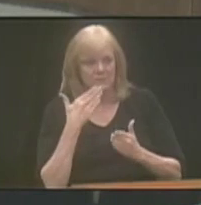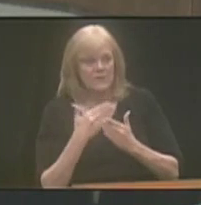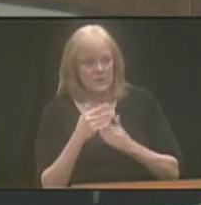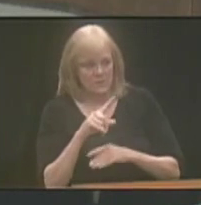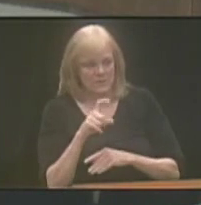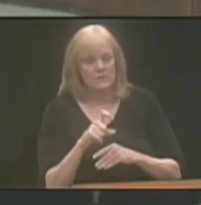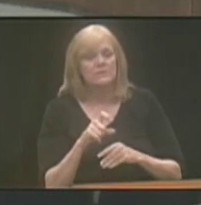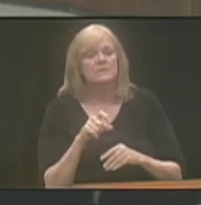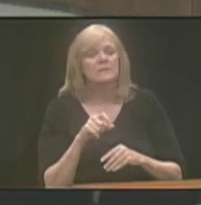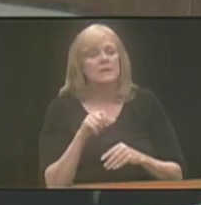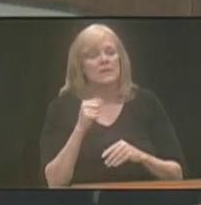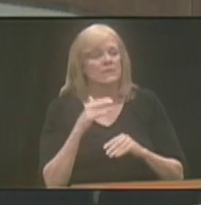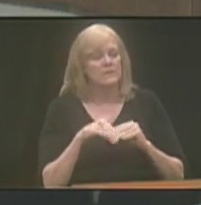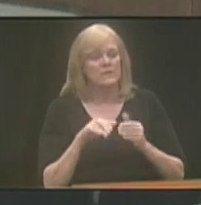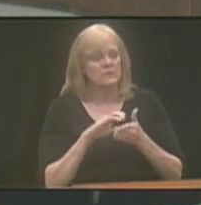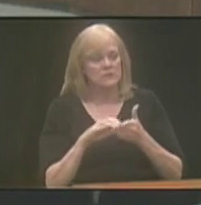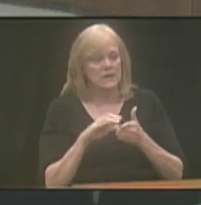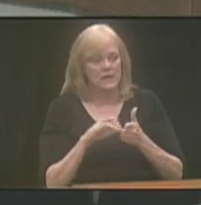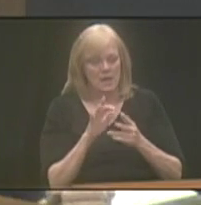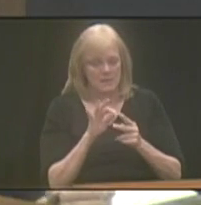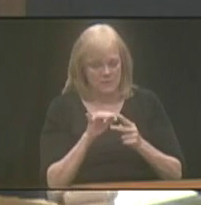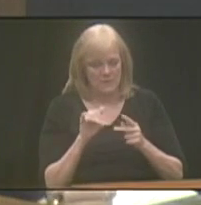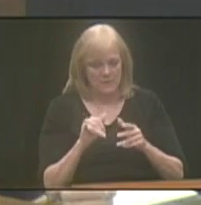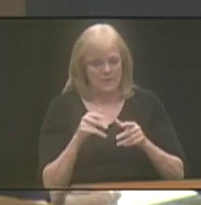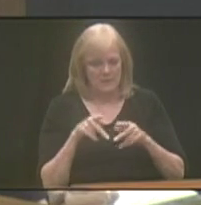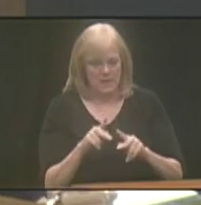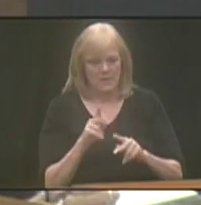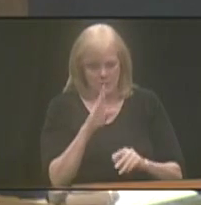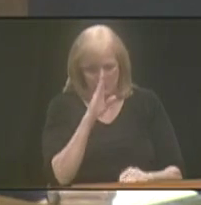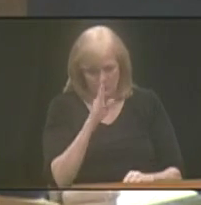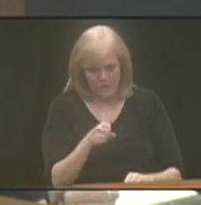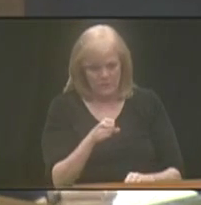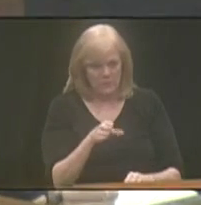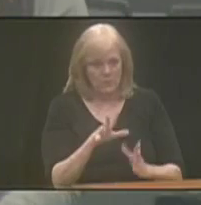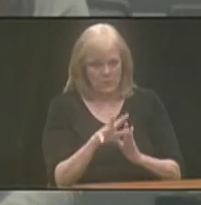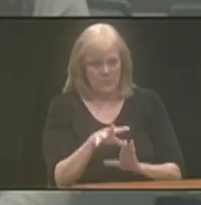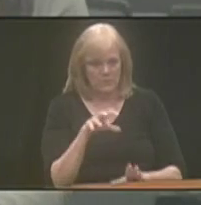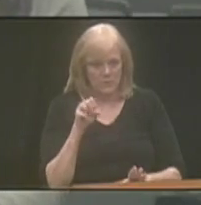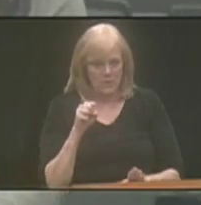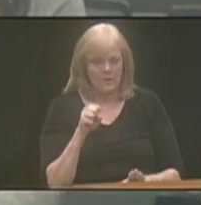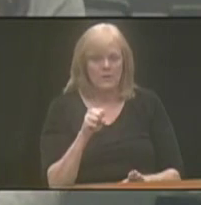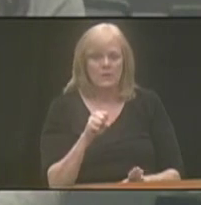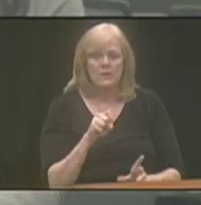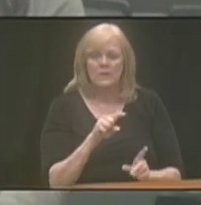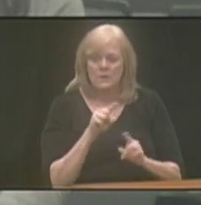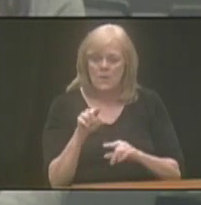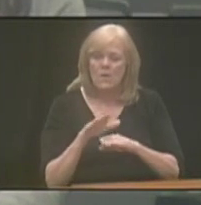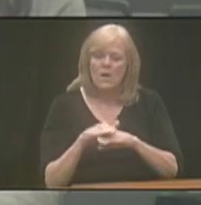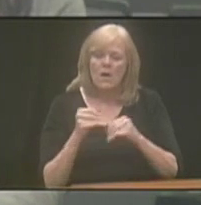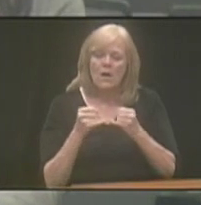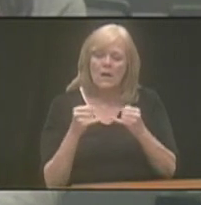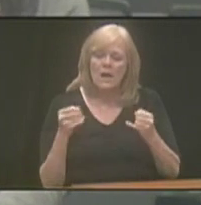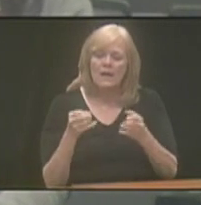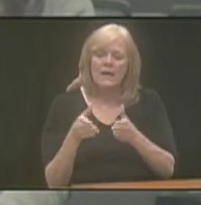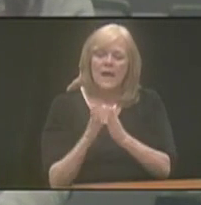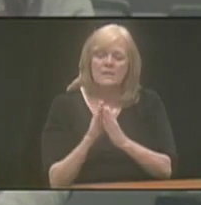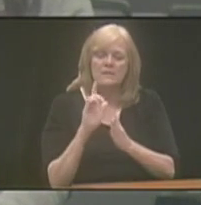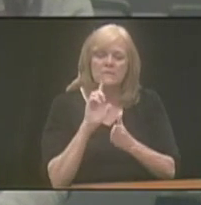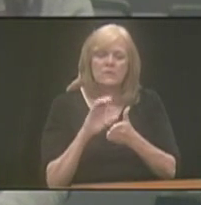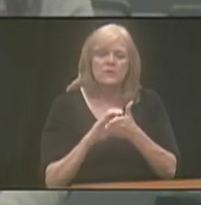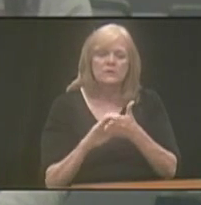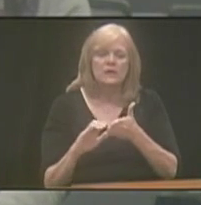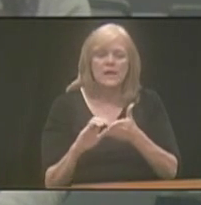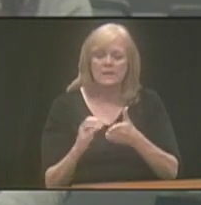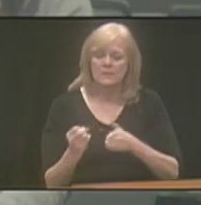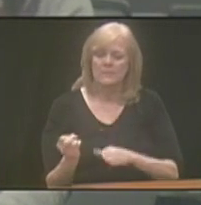question. So aside, again, from that checking option, which would allow for that direct withdrawal, going online and asking for a check